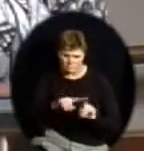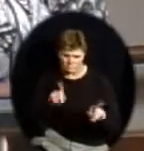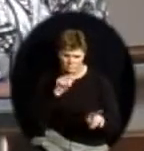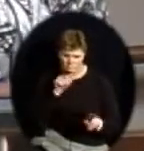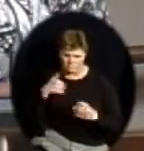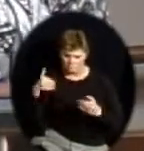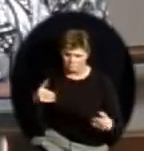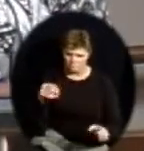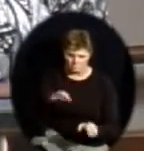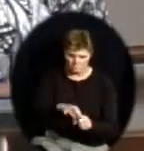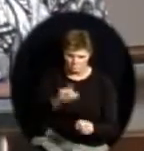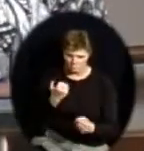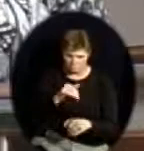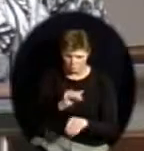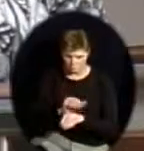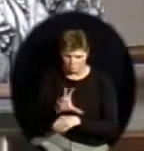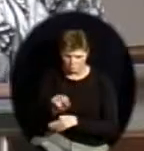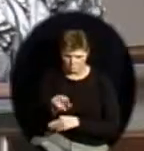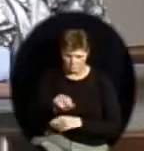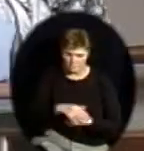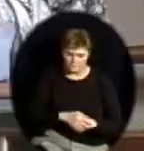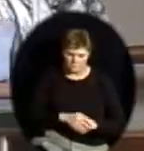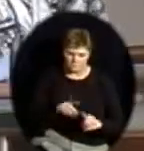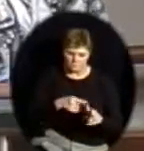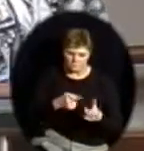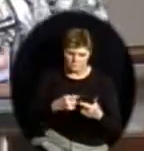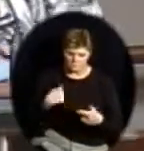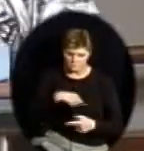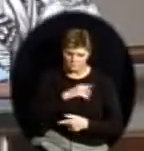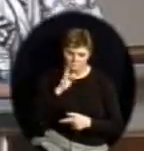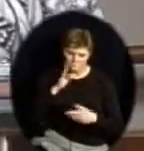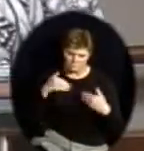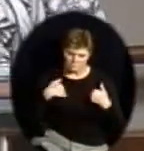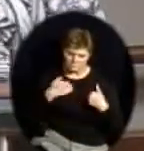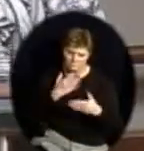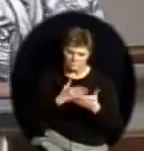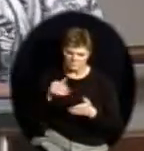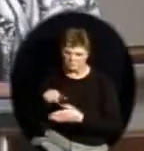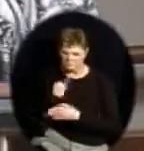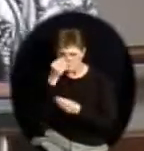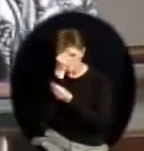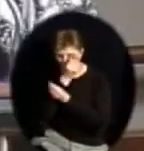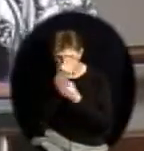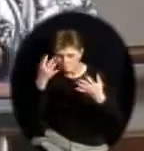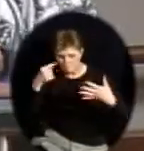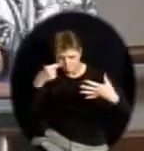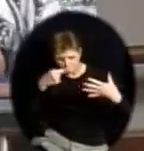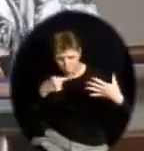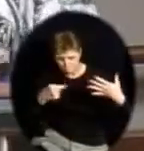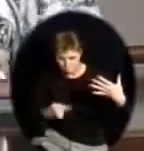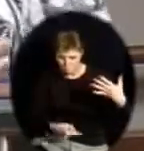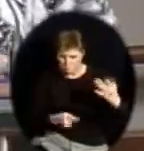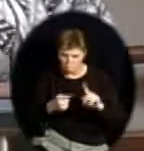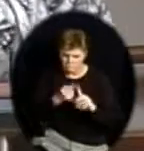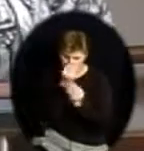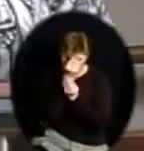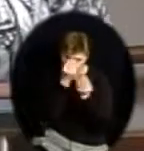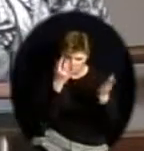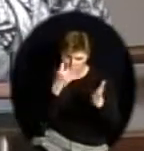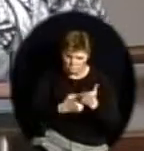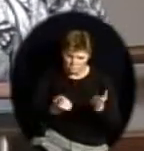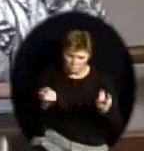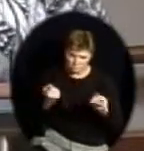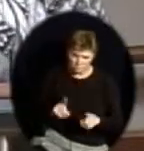reports that the board does receive as informational items to assist them with their awareness of what's happening in the school district. The